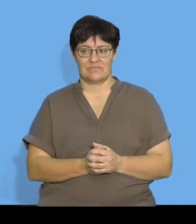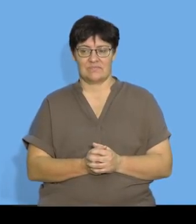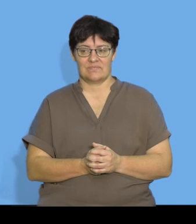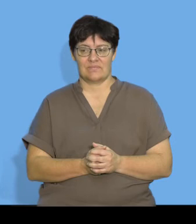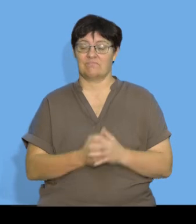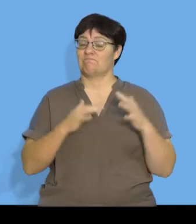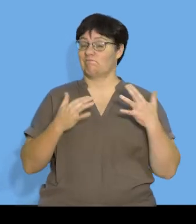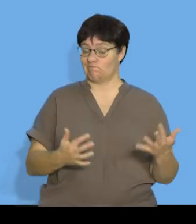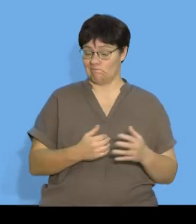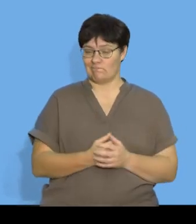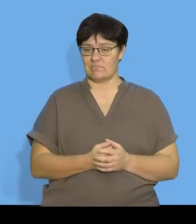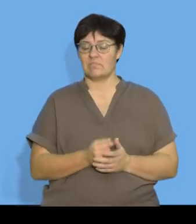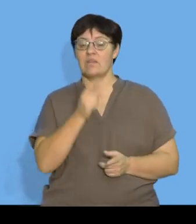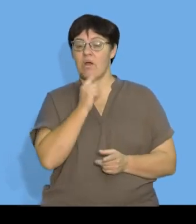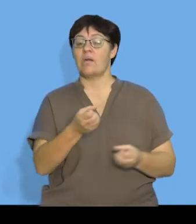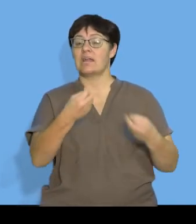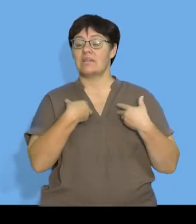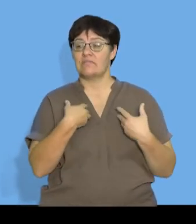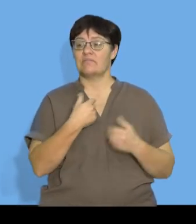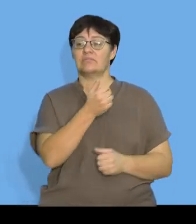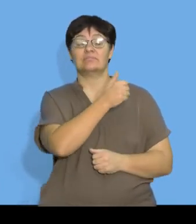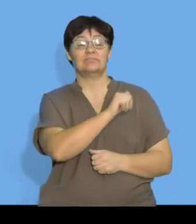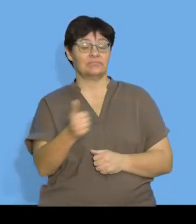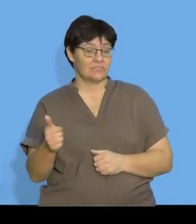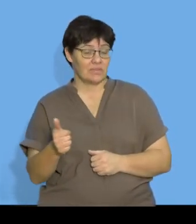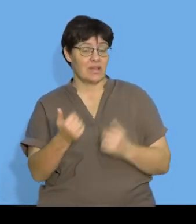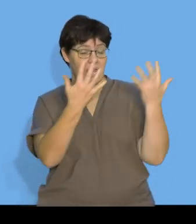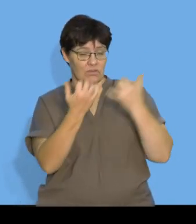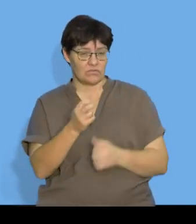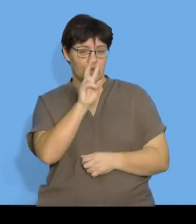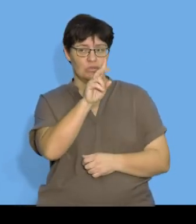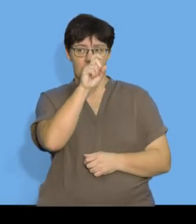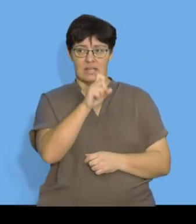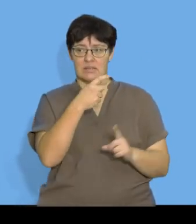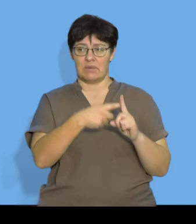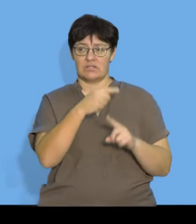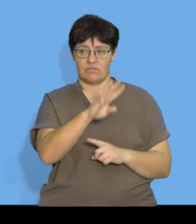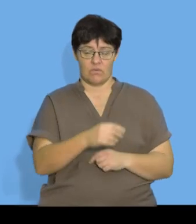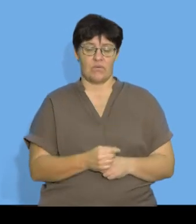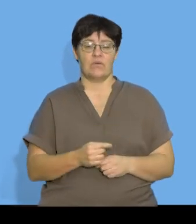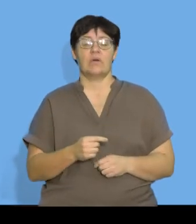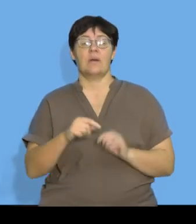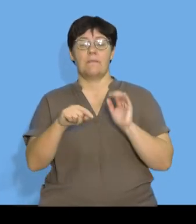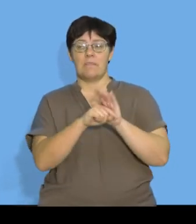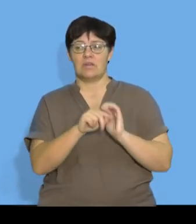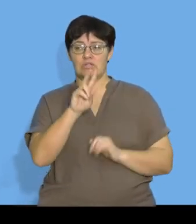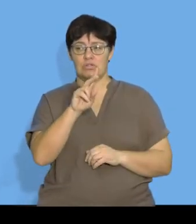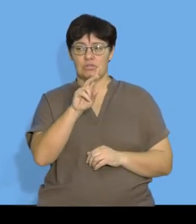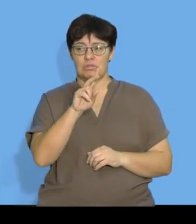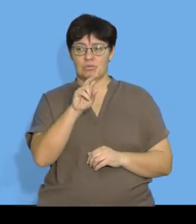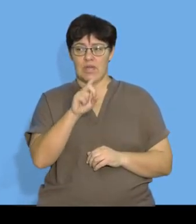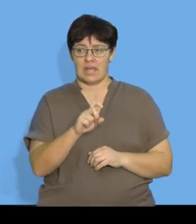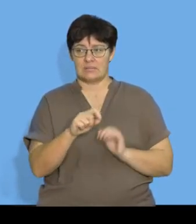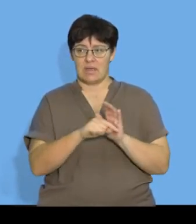so we are given the arithmetic sequence 2x plus 4 minus 2x minus 3 and